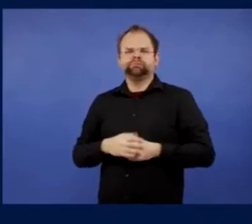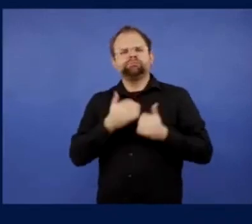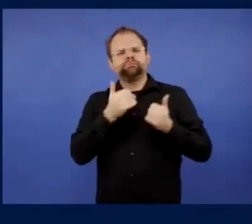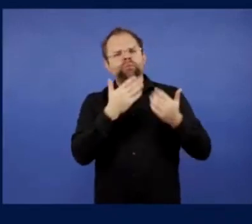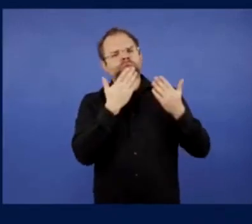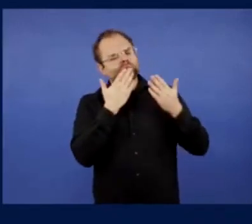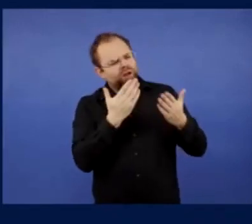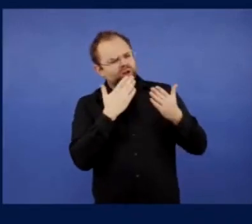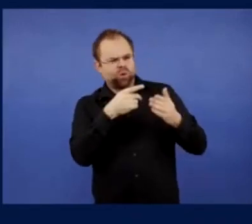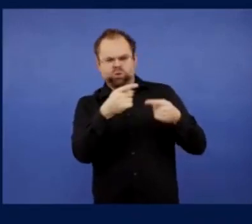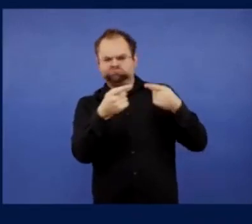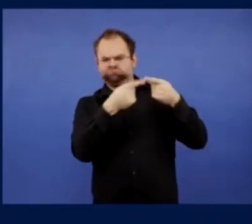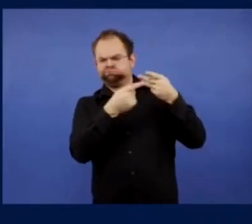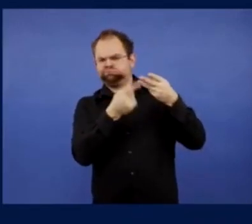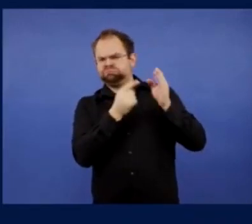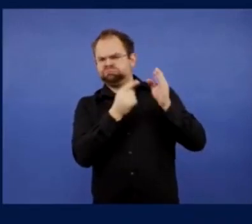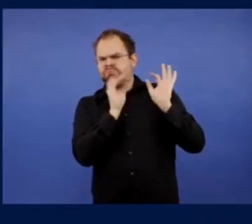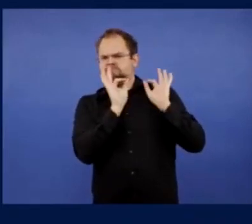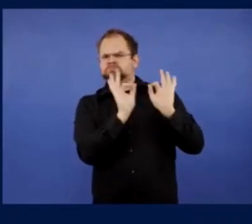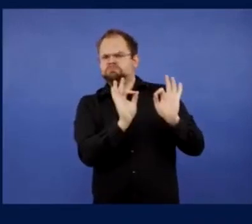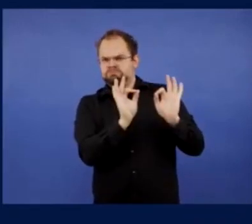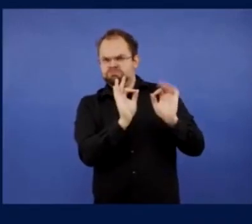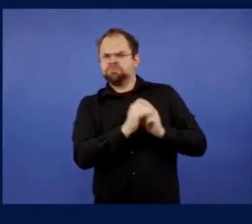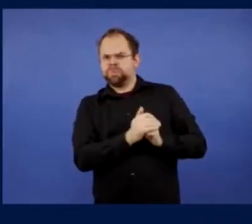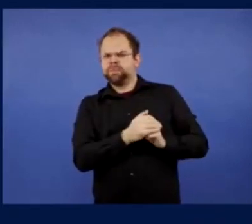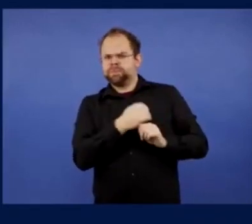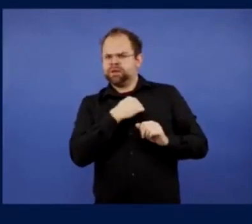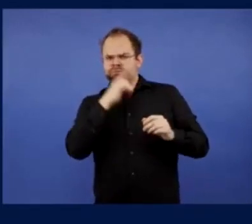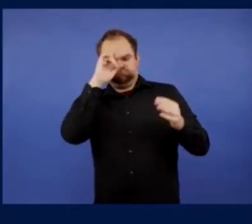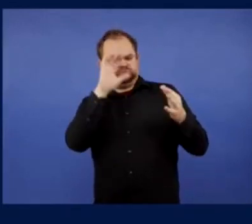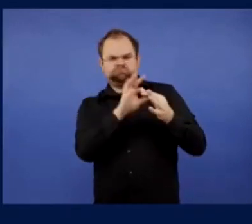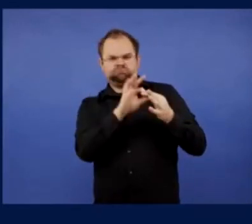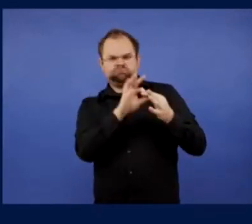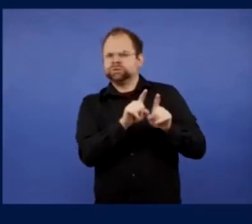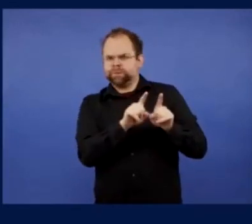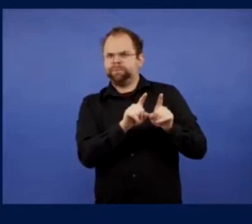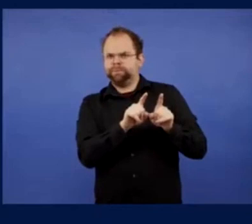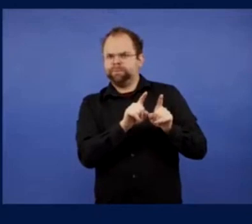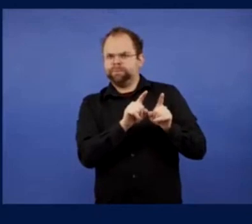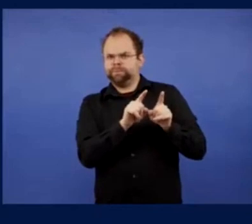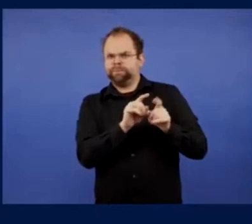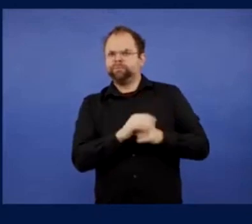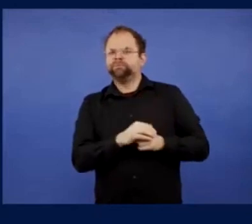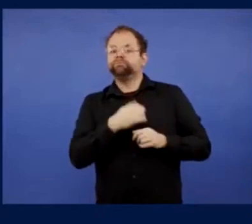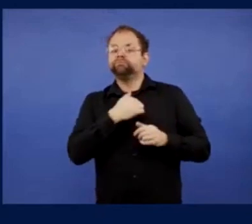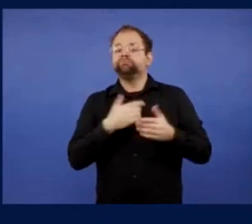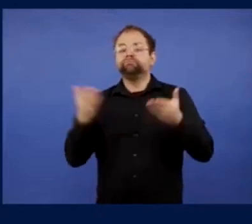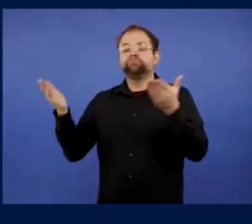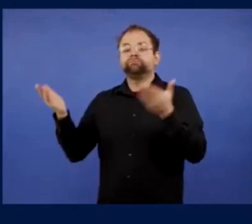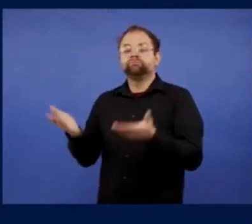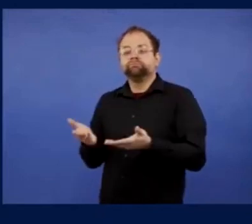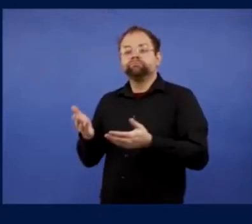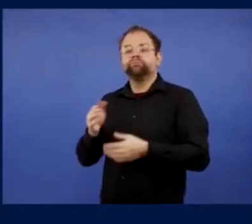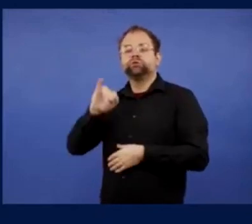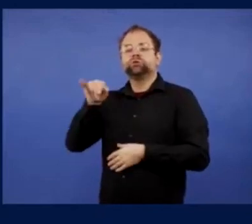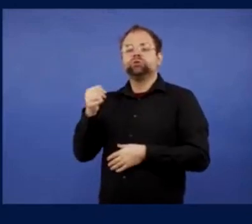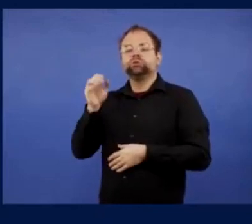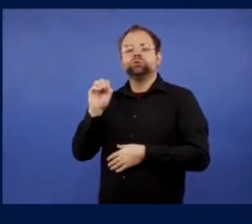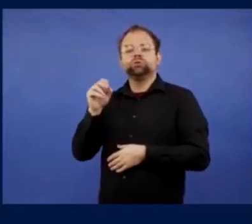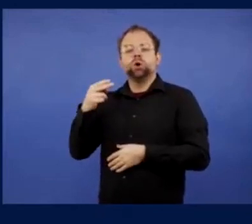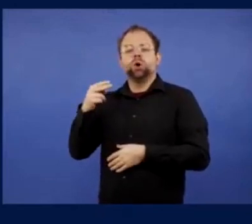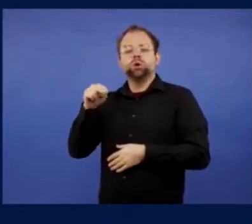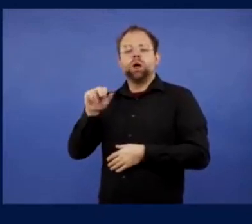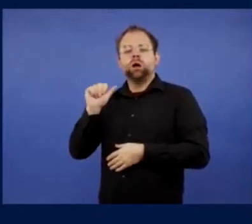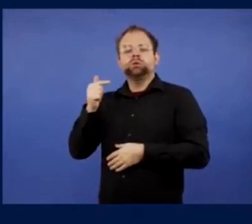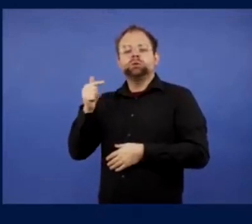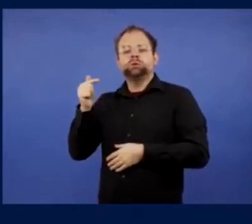wrong to say it's the other end of the road, isn't it? Yeah. Just across the road. Just across the road. Well, I do apologize for that. The faux pas straight away.